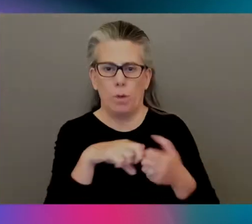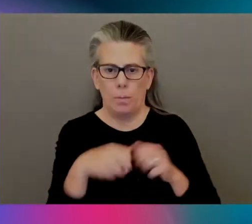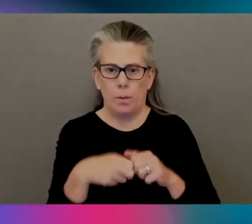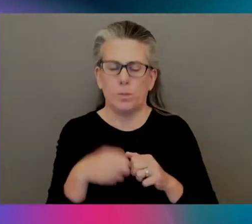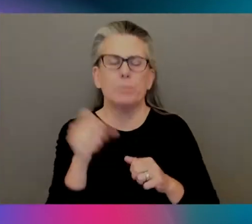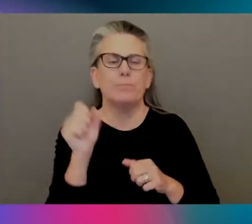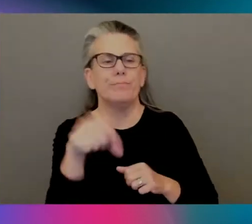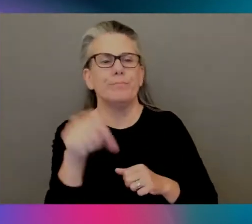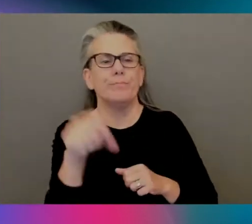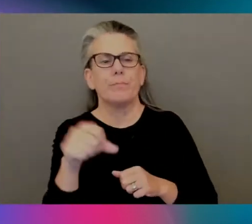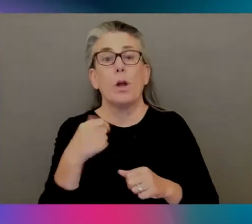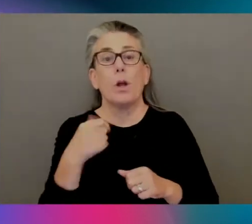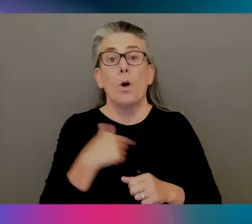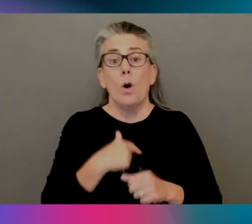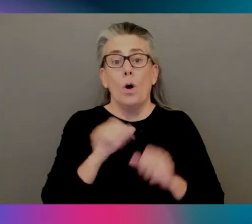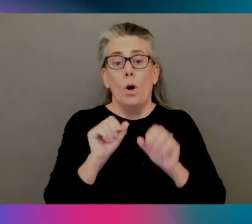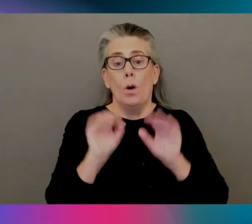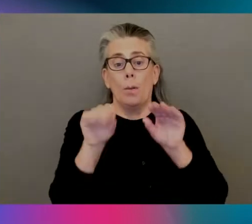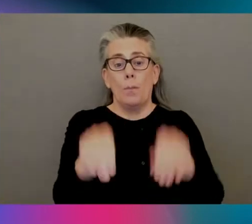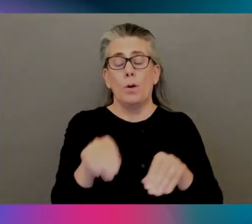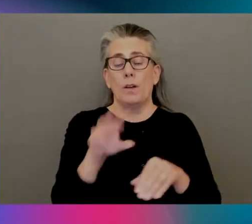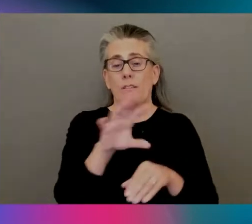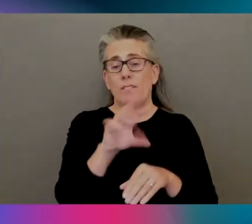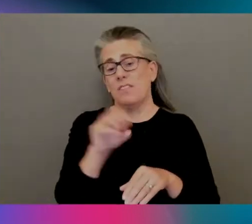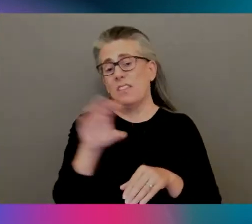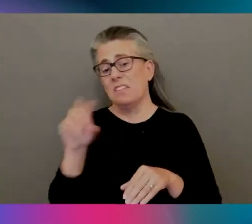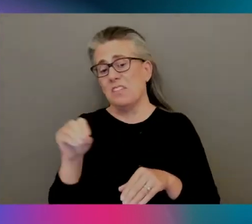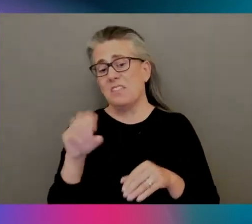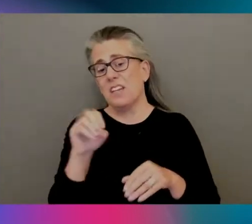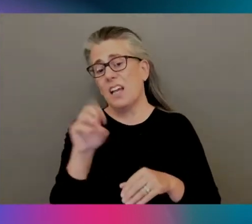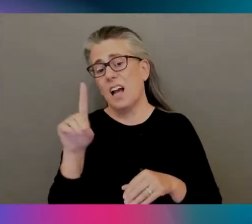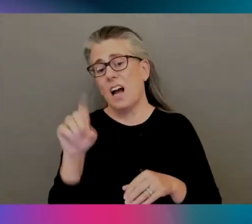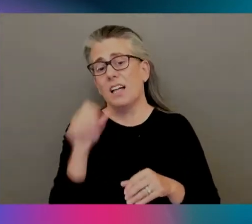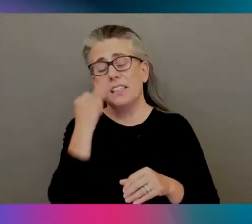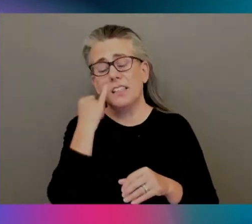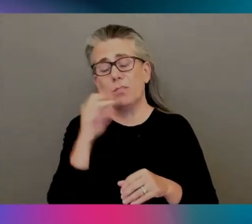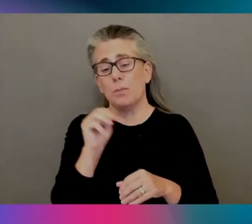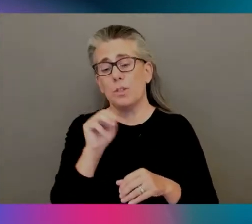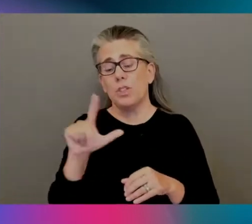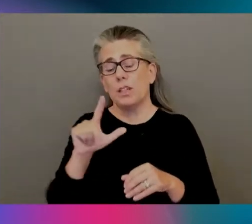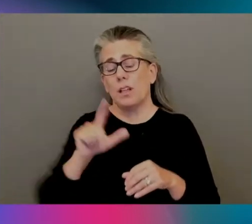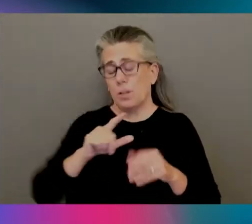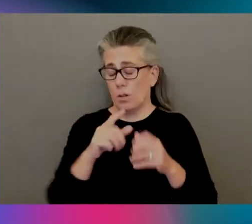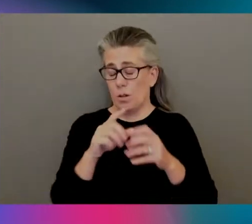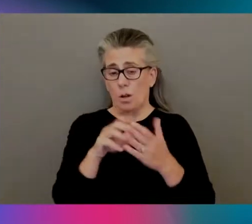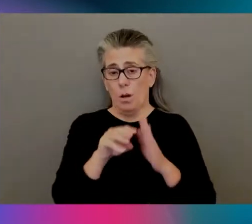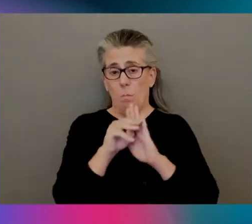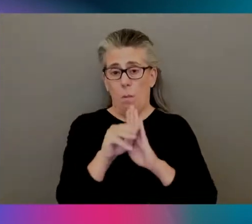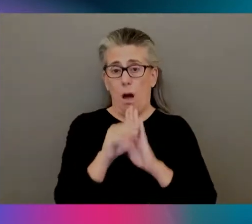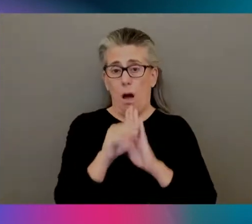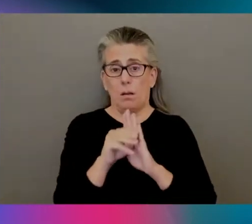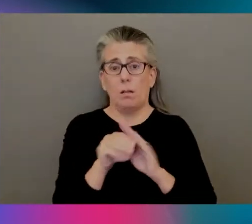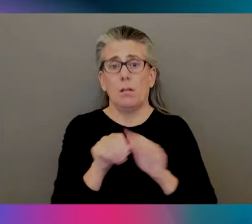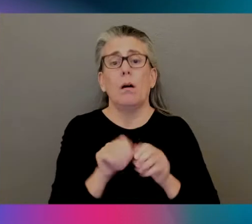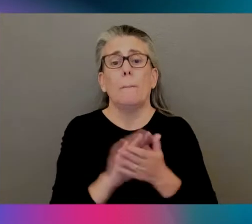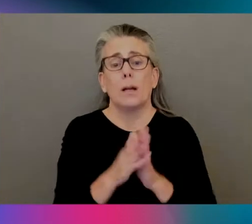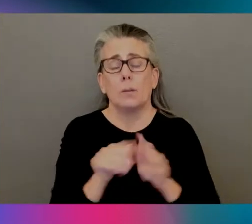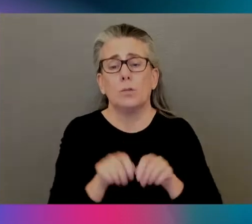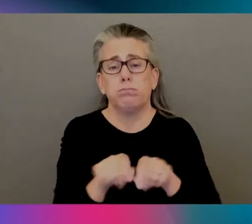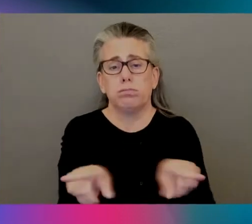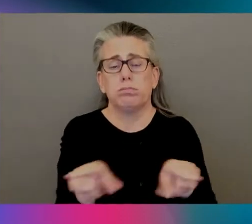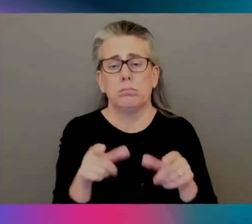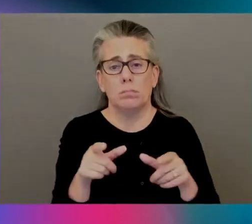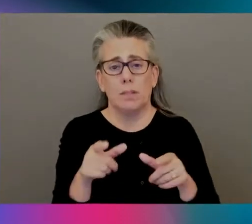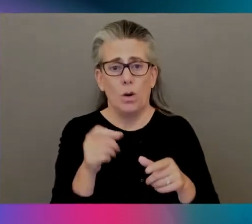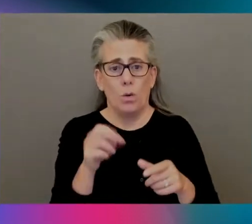-50 odds on whether or not a trained model makes it into production right now, which, if you come from, like, a software perspective, is, you know, those are abysmal numbers